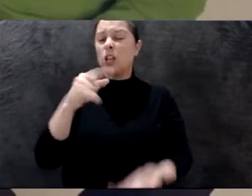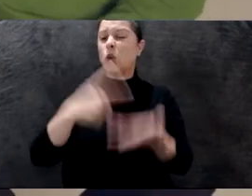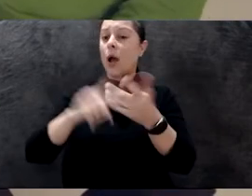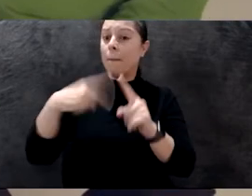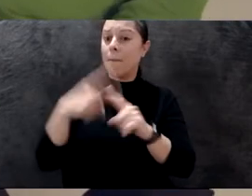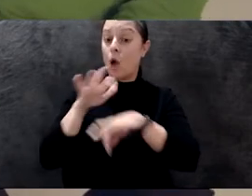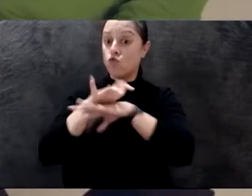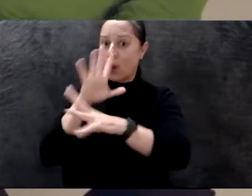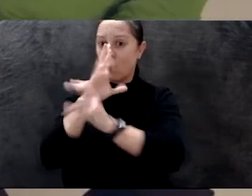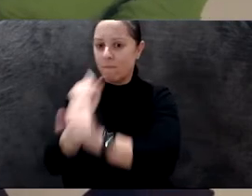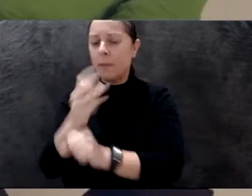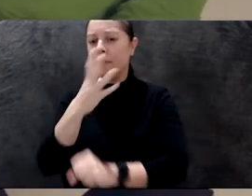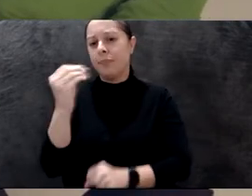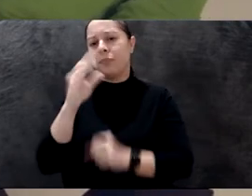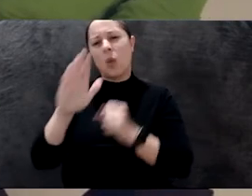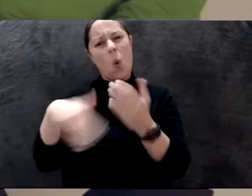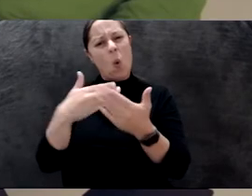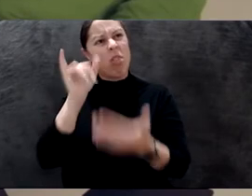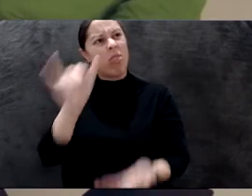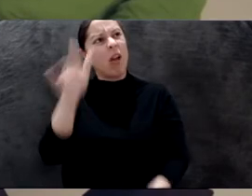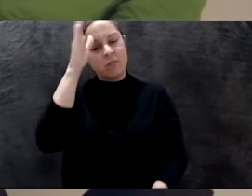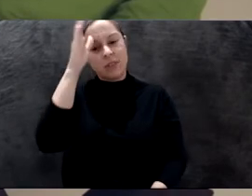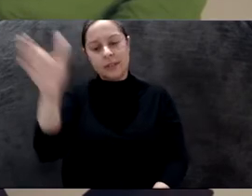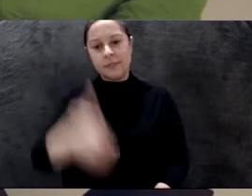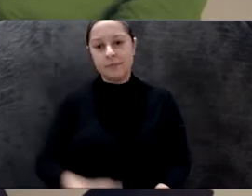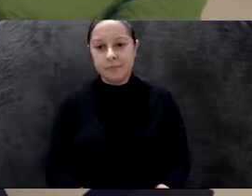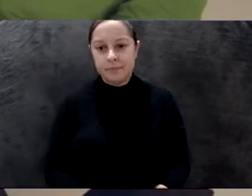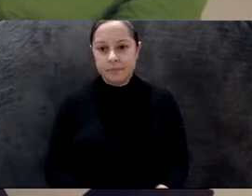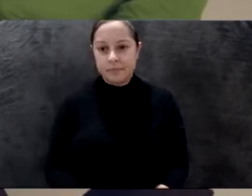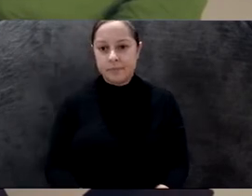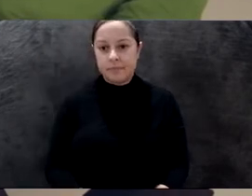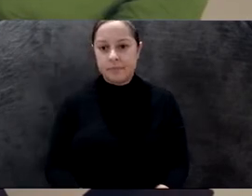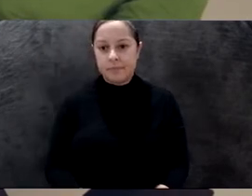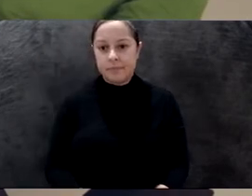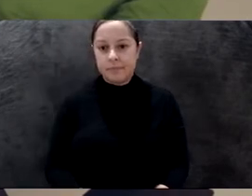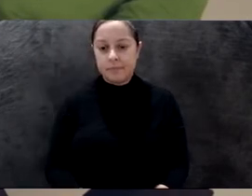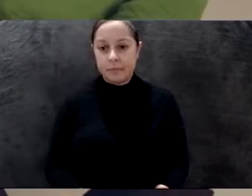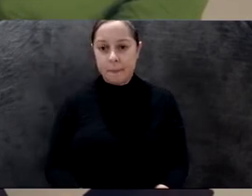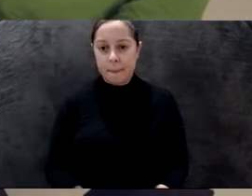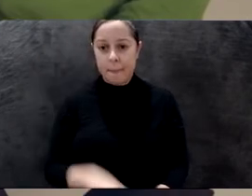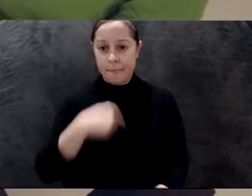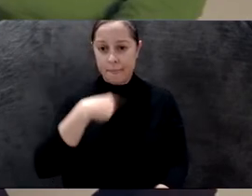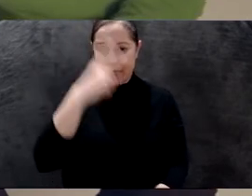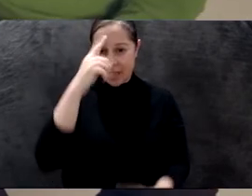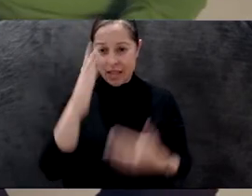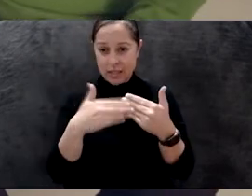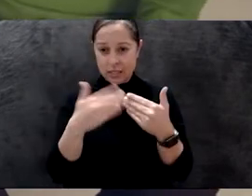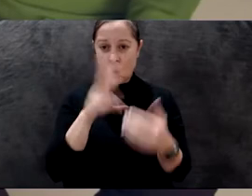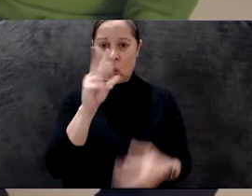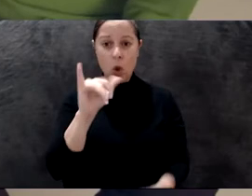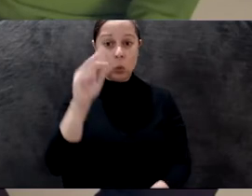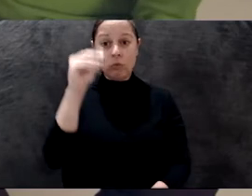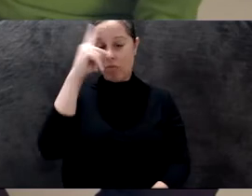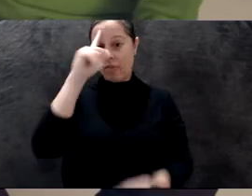and I don't know, a kind of an easy way to think is like when a spider, you know, is in a place is not